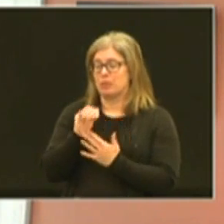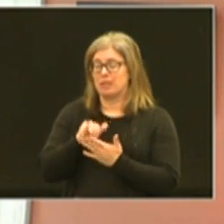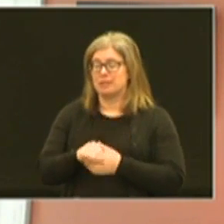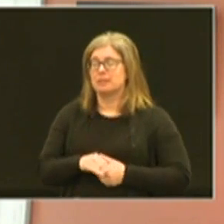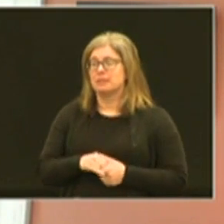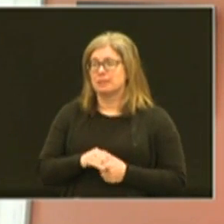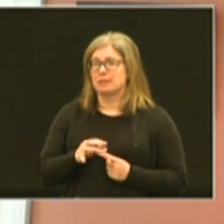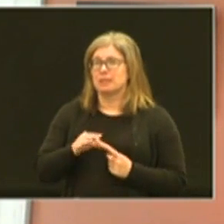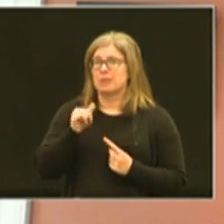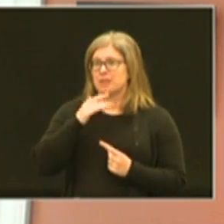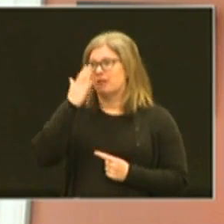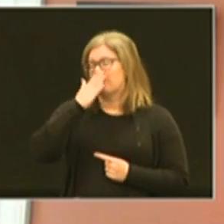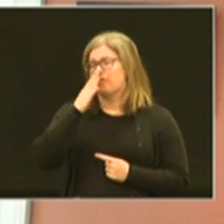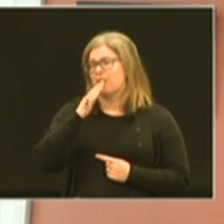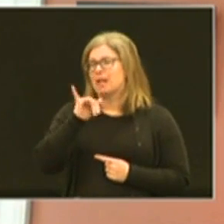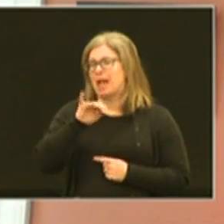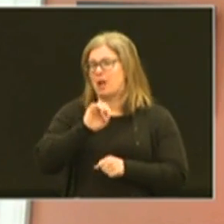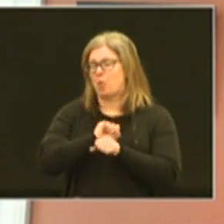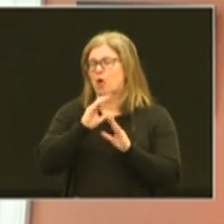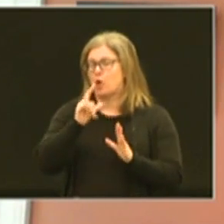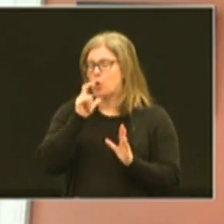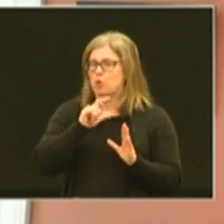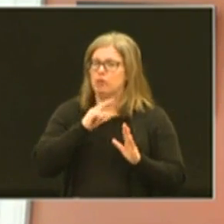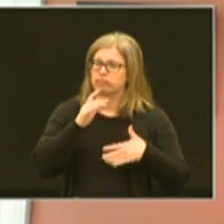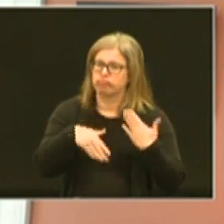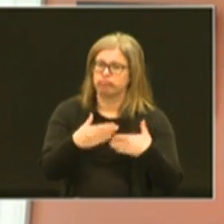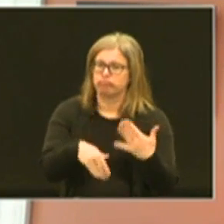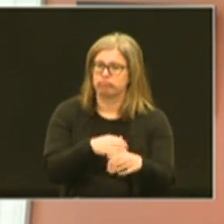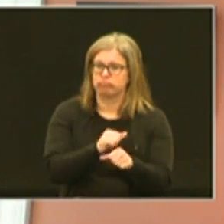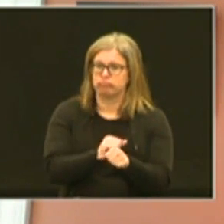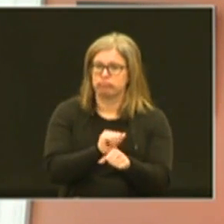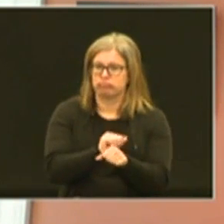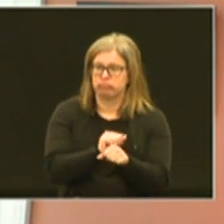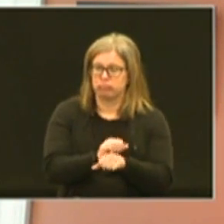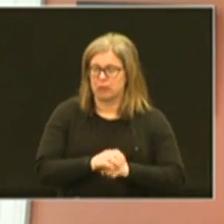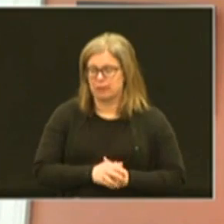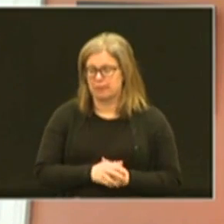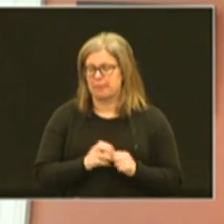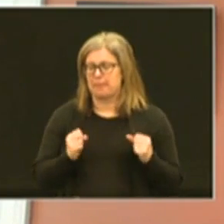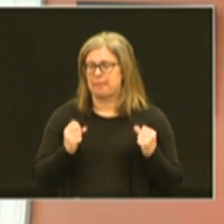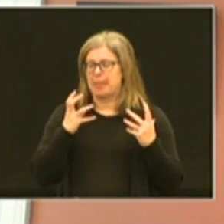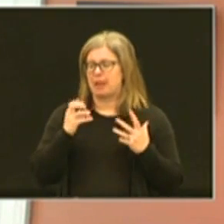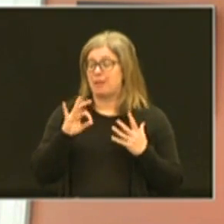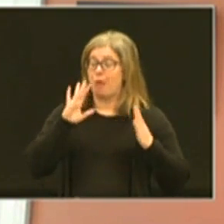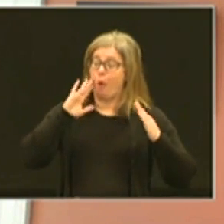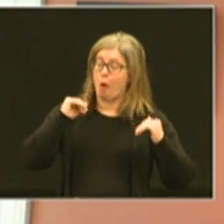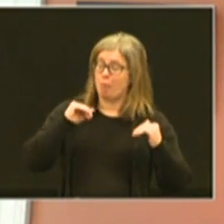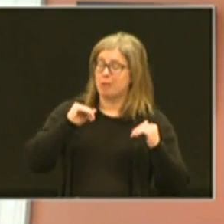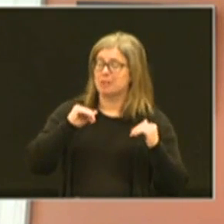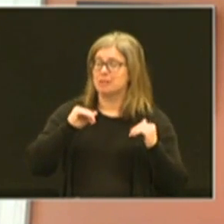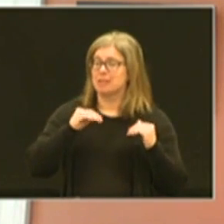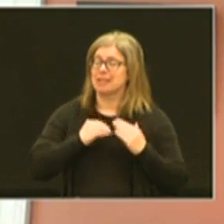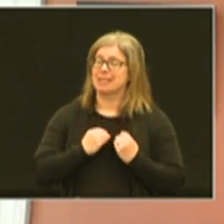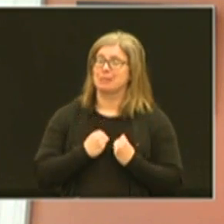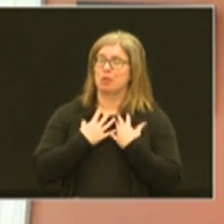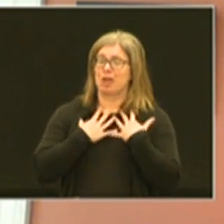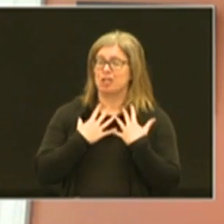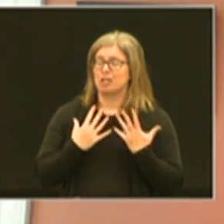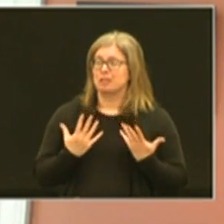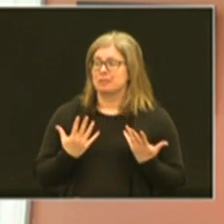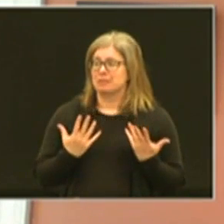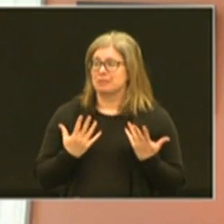especially our frontline workers that are out there getting it done and the amount of hope and inspiration